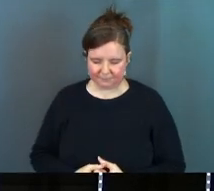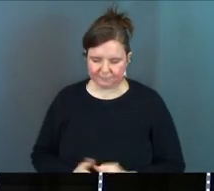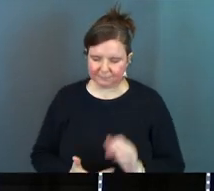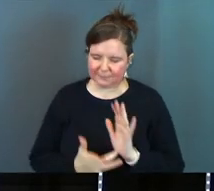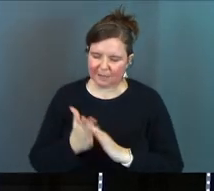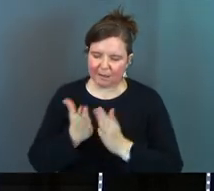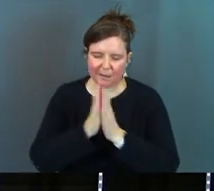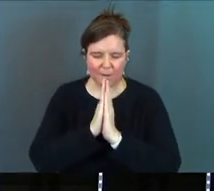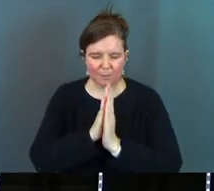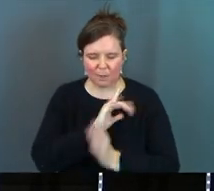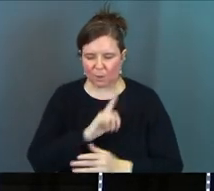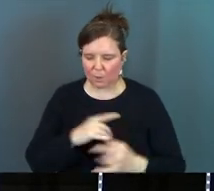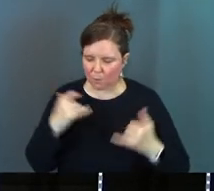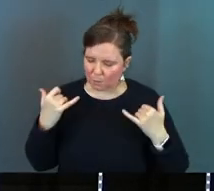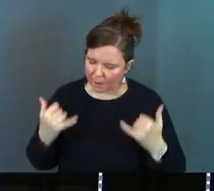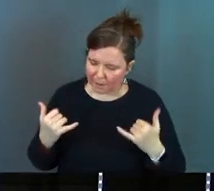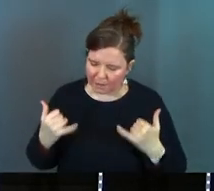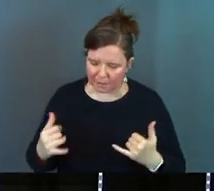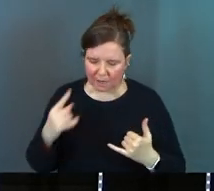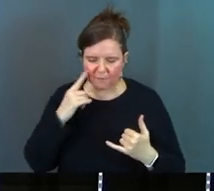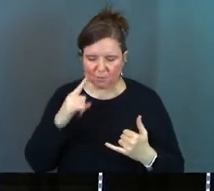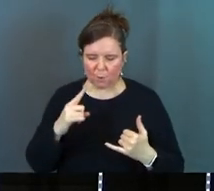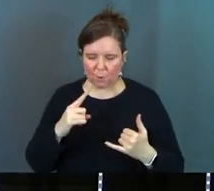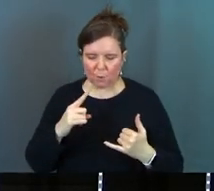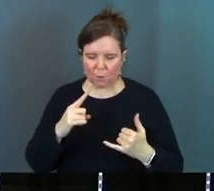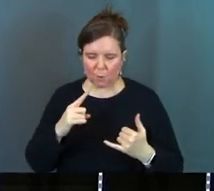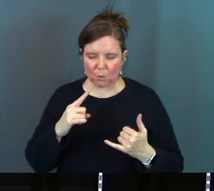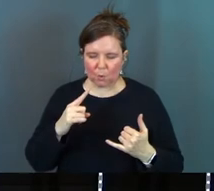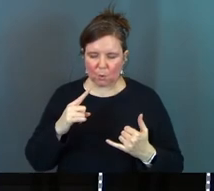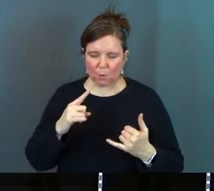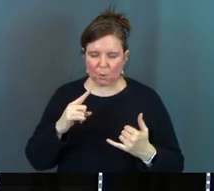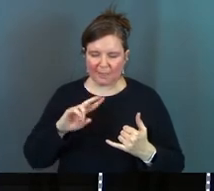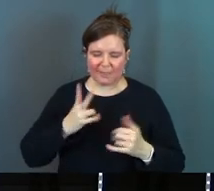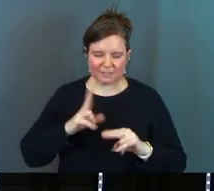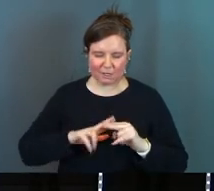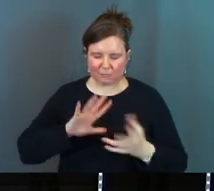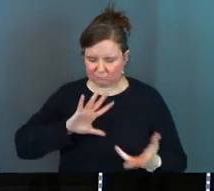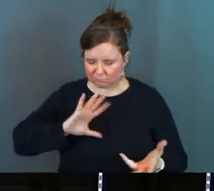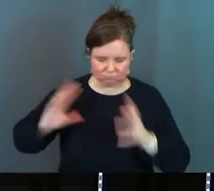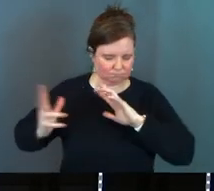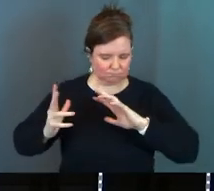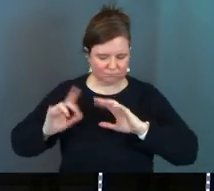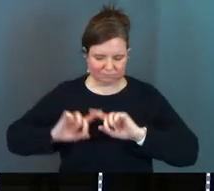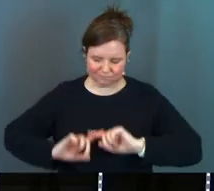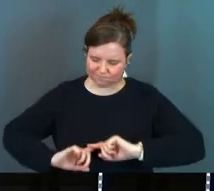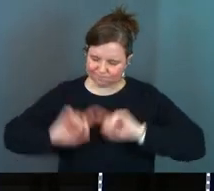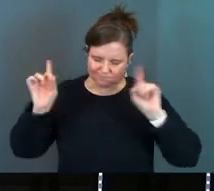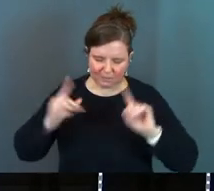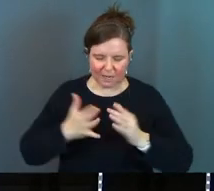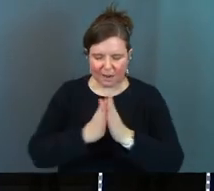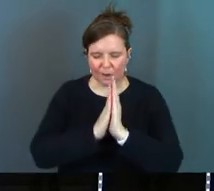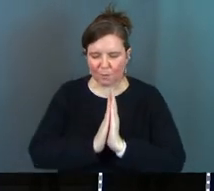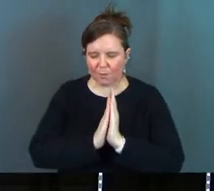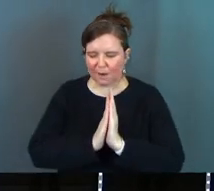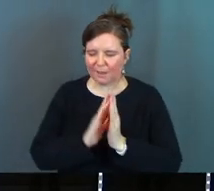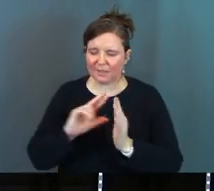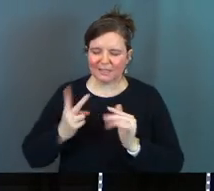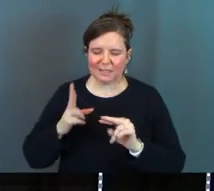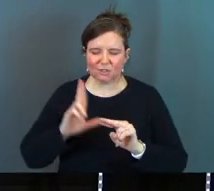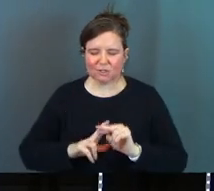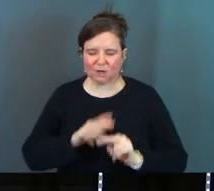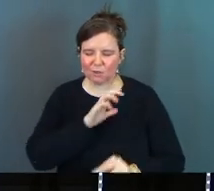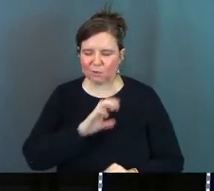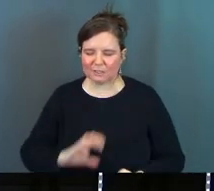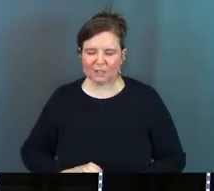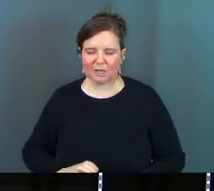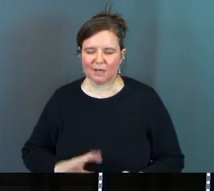Jesus I pray Lord right now for a violence in the second chair people Lord and I pray God that second chair